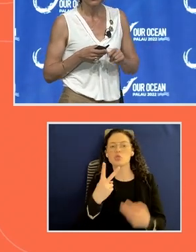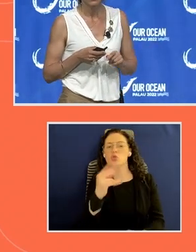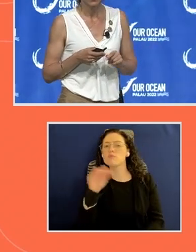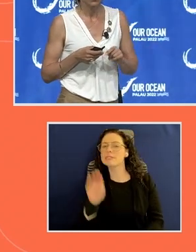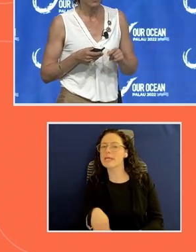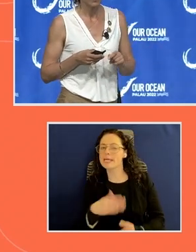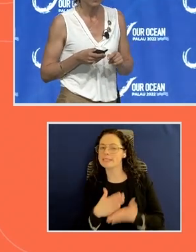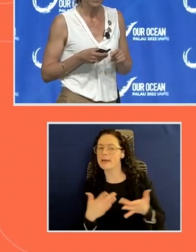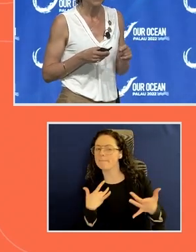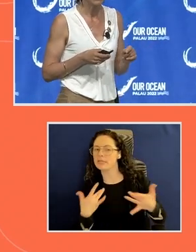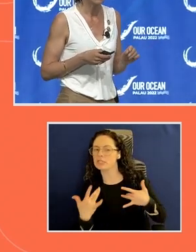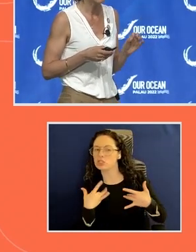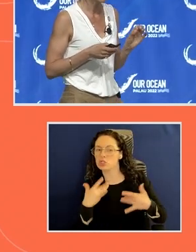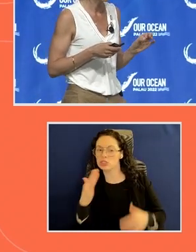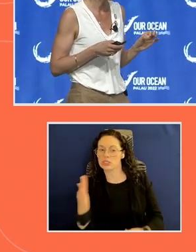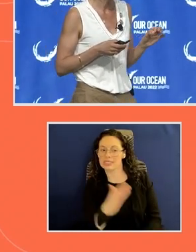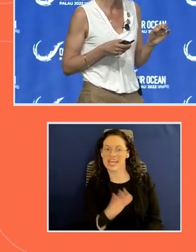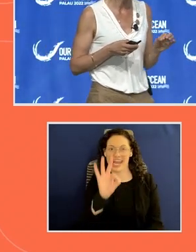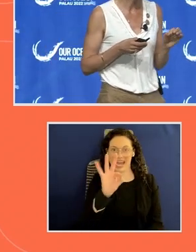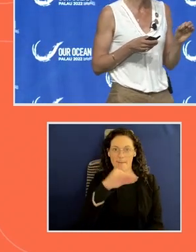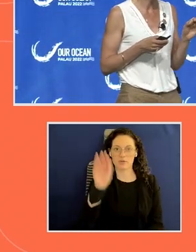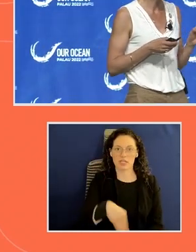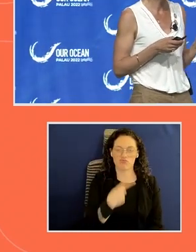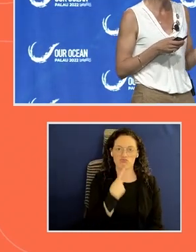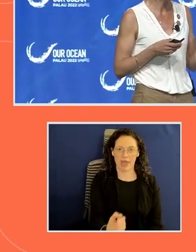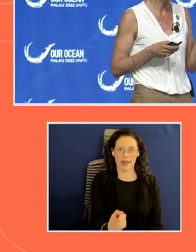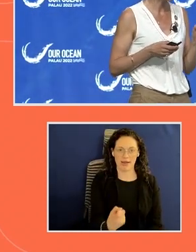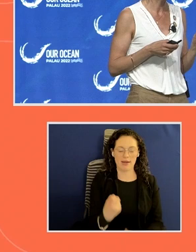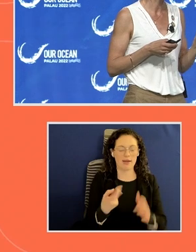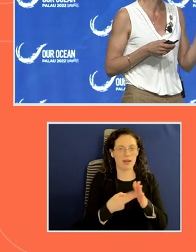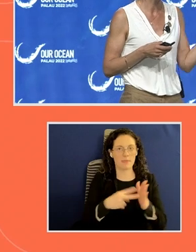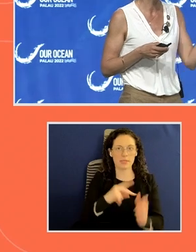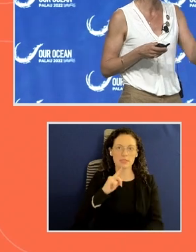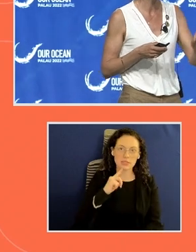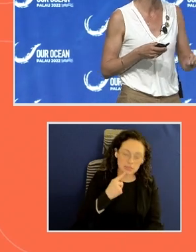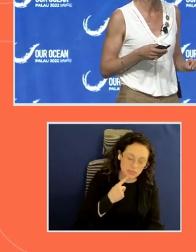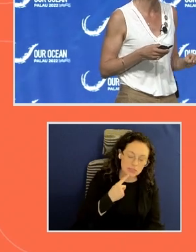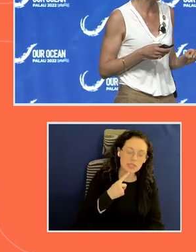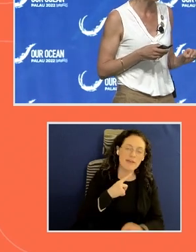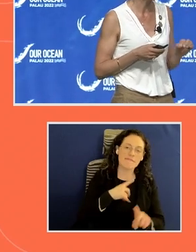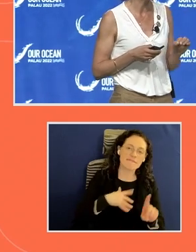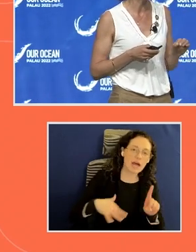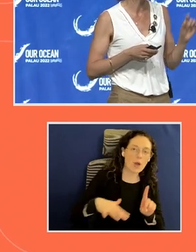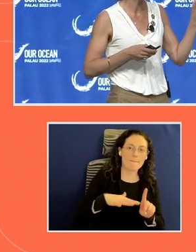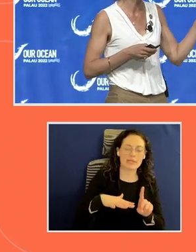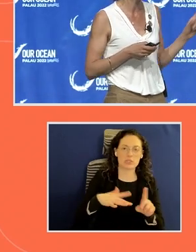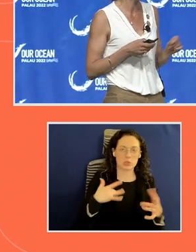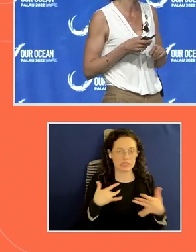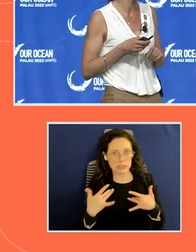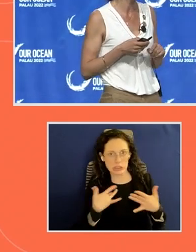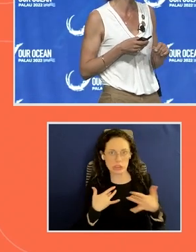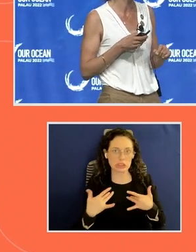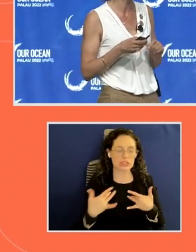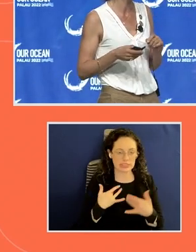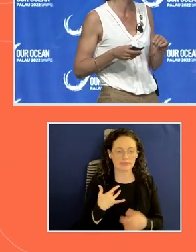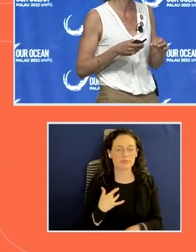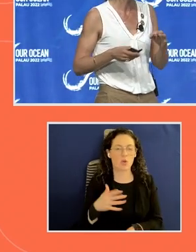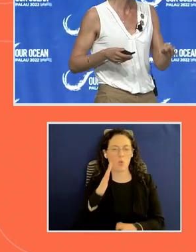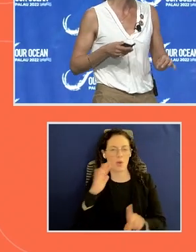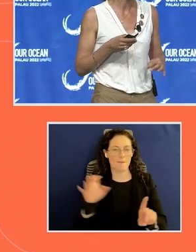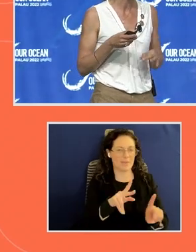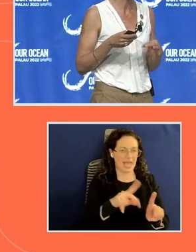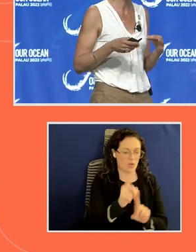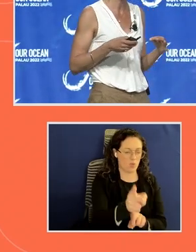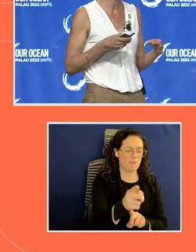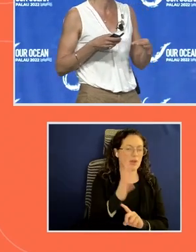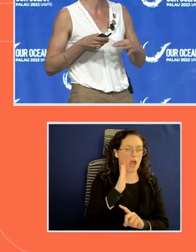about 9% is red. That means there are significant environmental concerns or management concerns. We're going to come back to that in a minute because that's where I want to talk to you a little bit